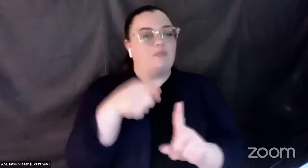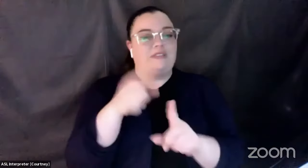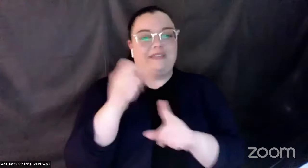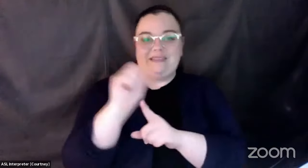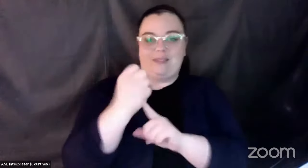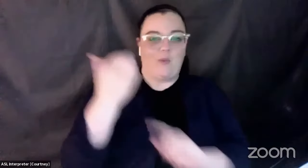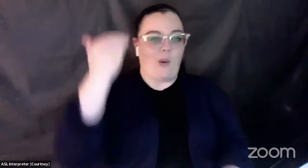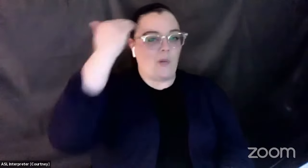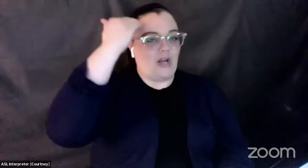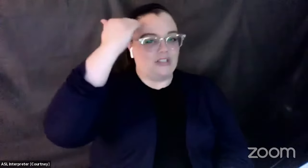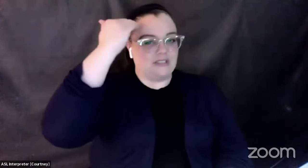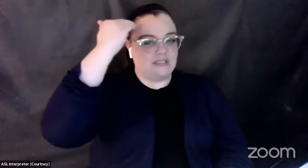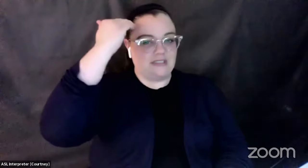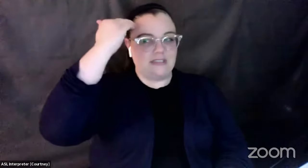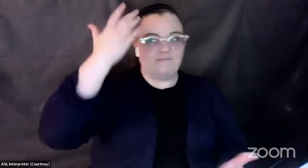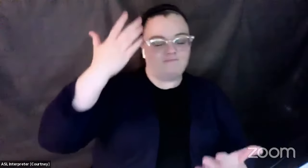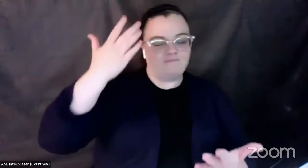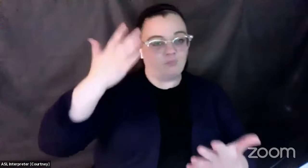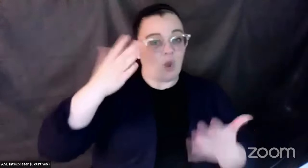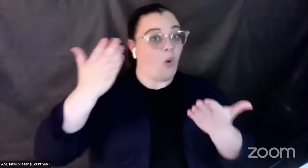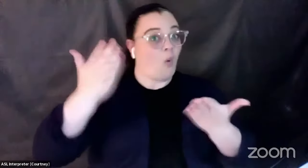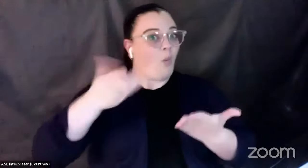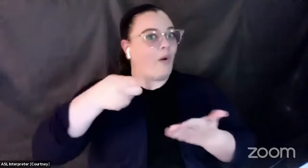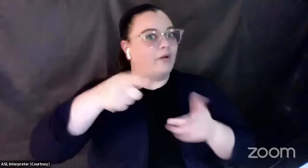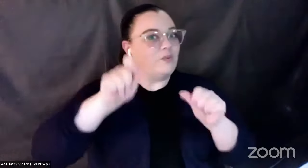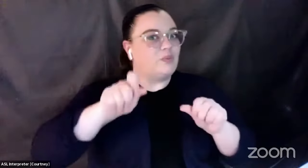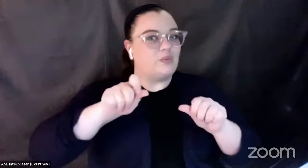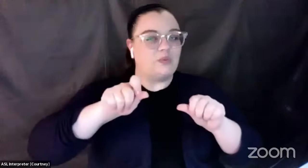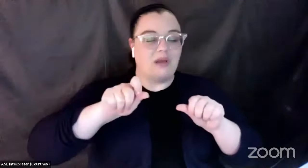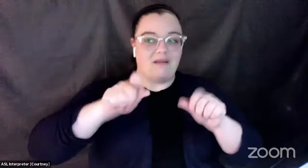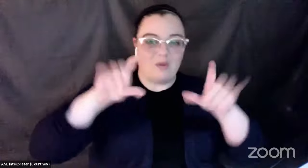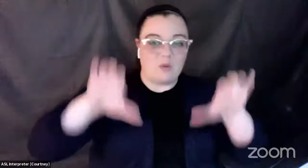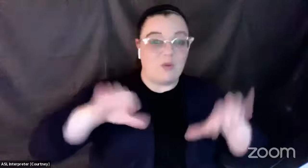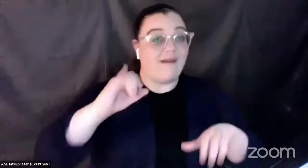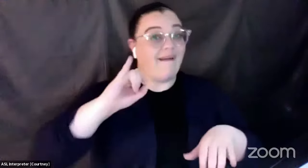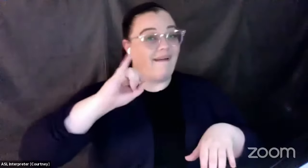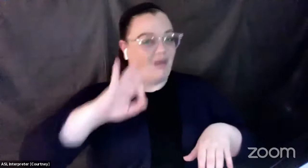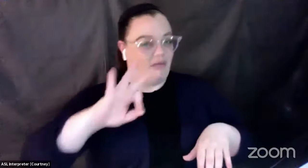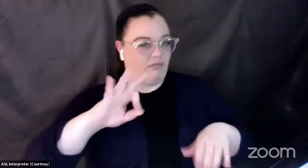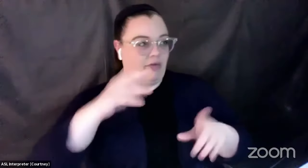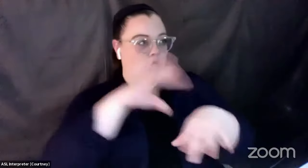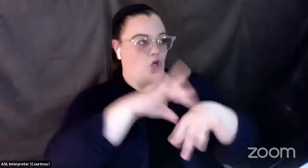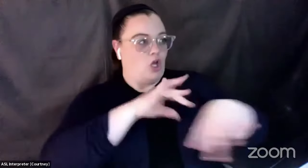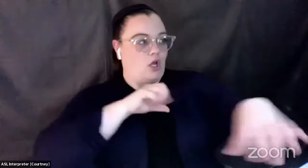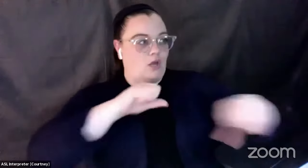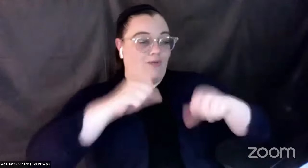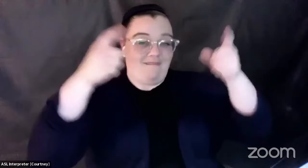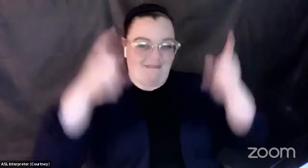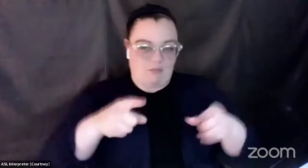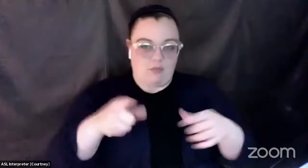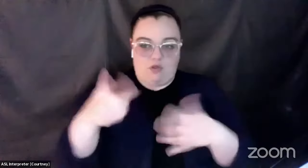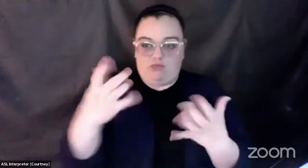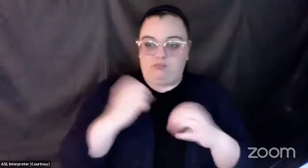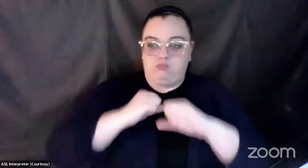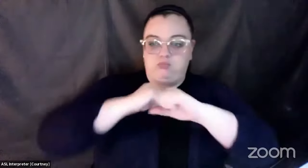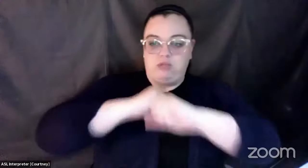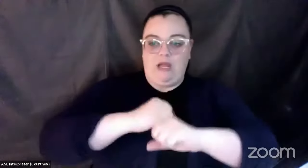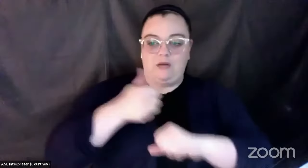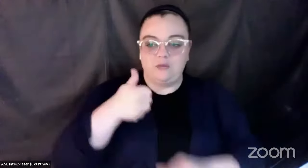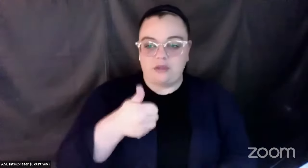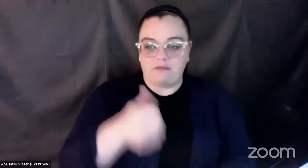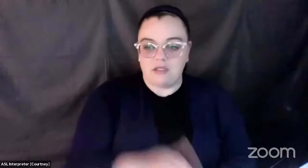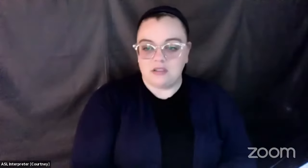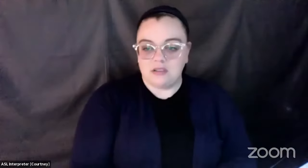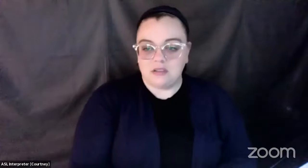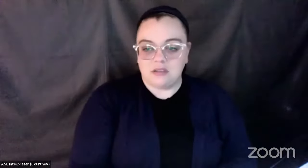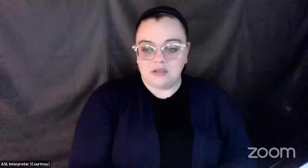about what can you do to make yourself a smaller target for things that are falling or flying in